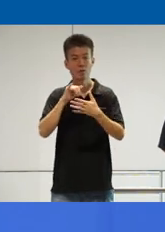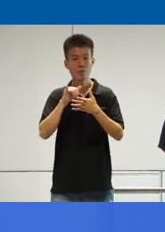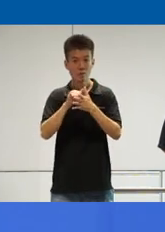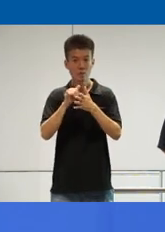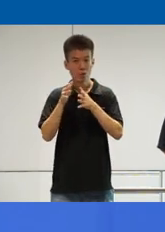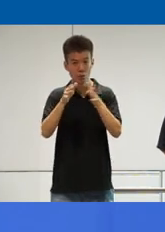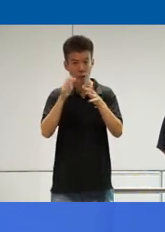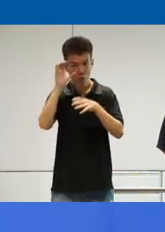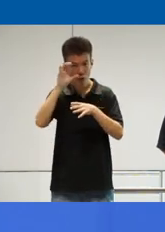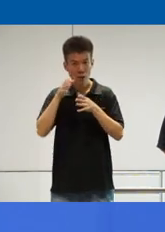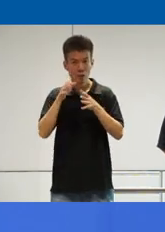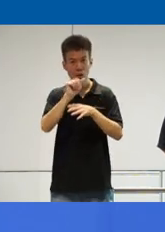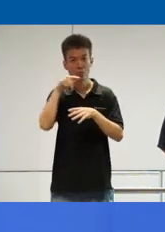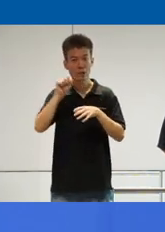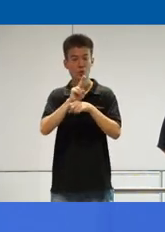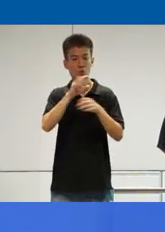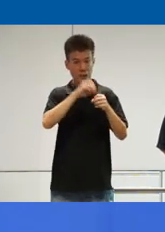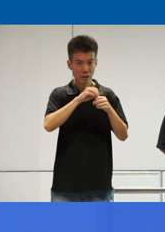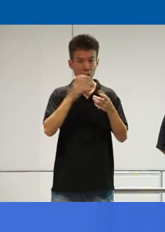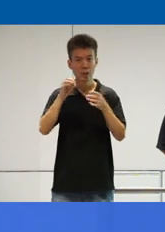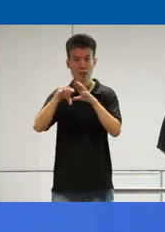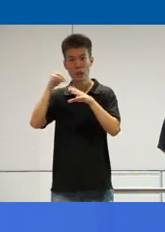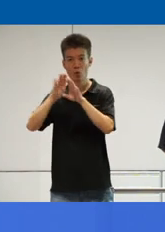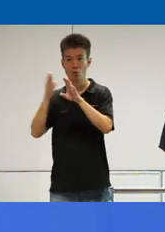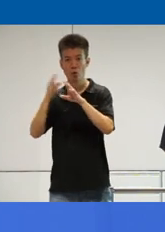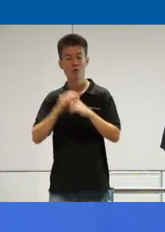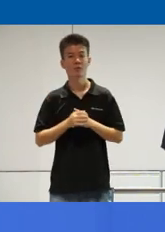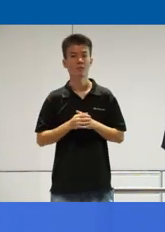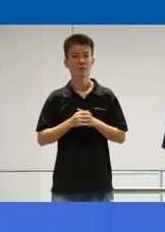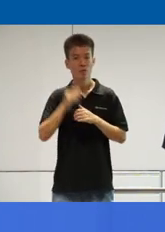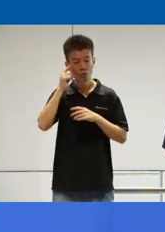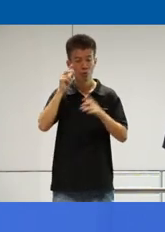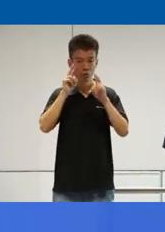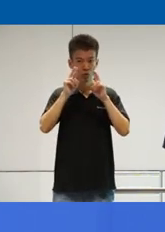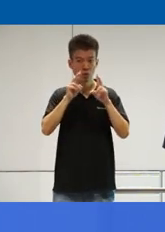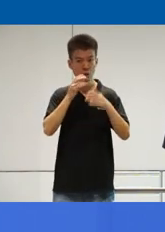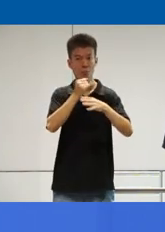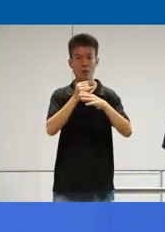app that can be used indoor and outdoor as well for the visual impairment.